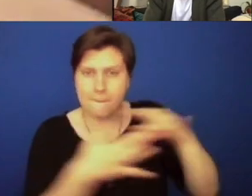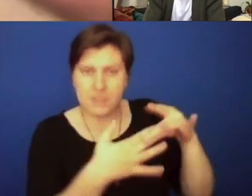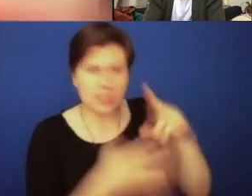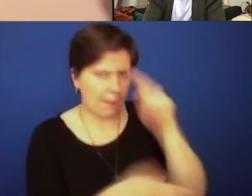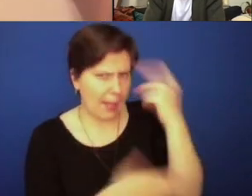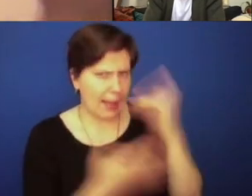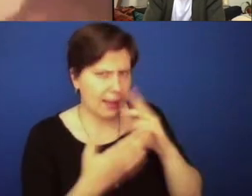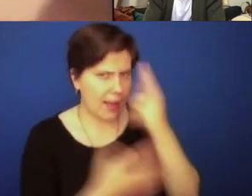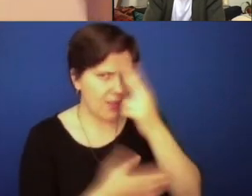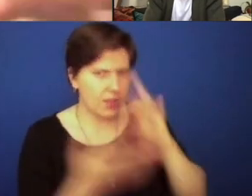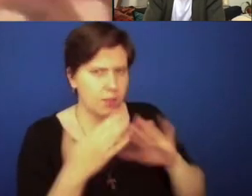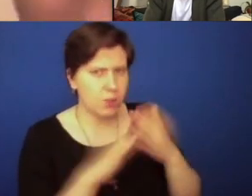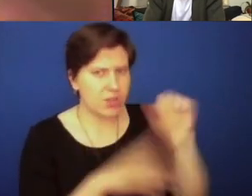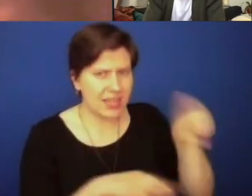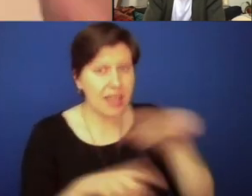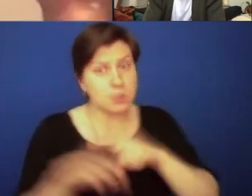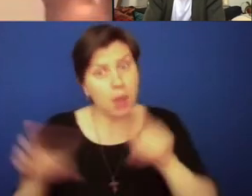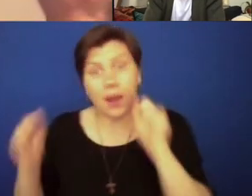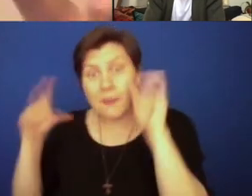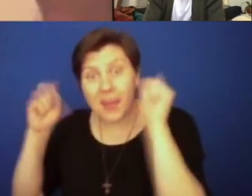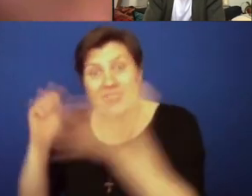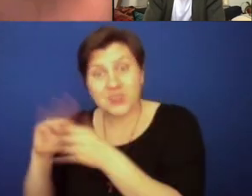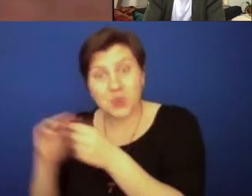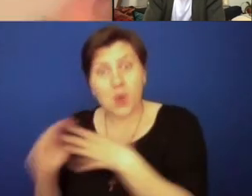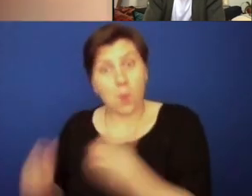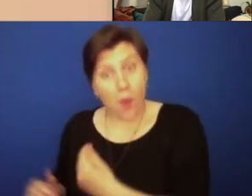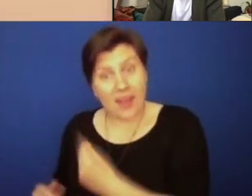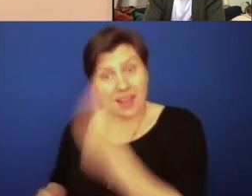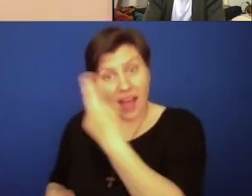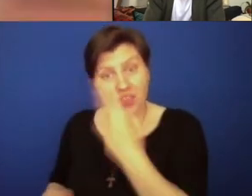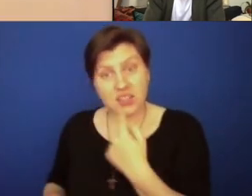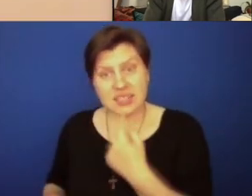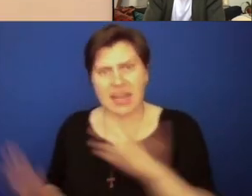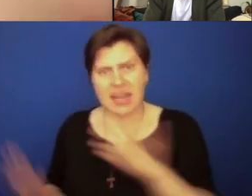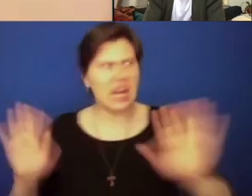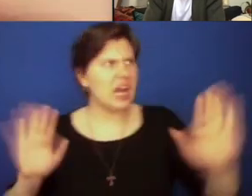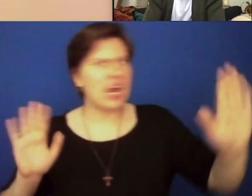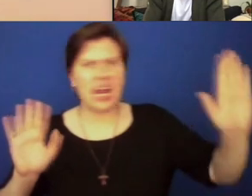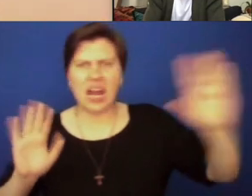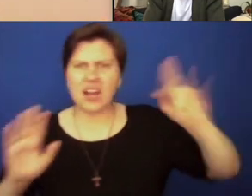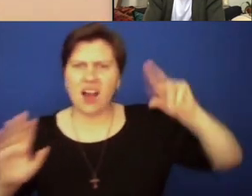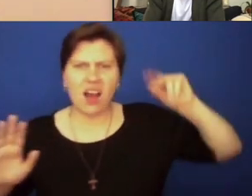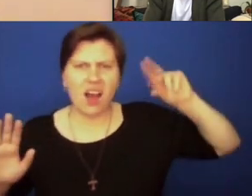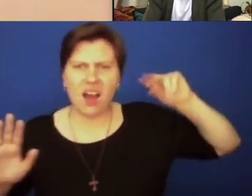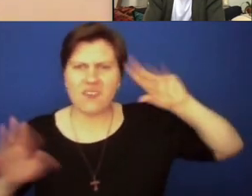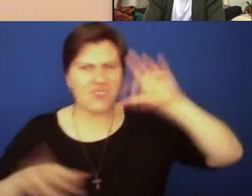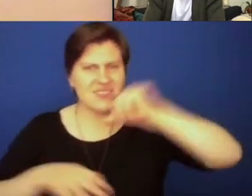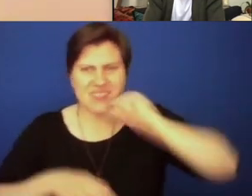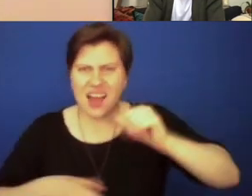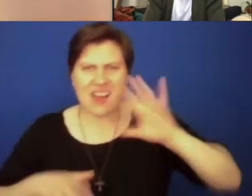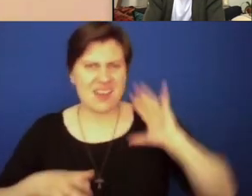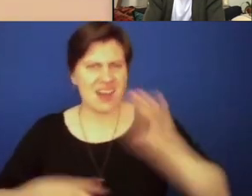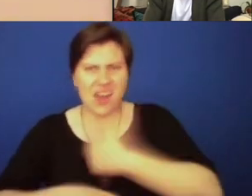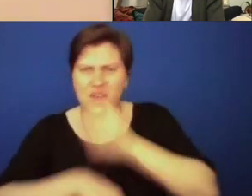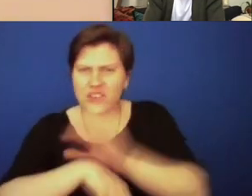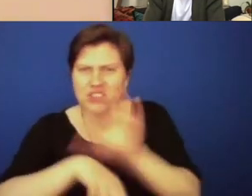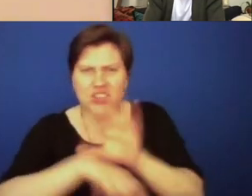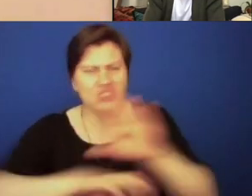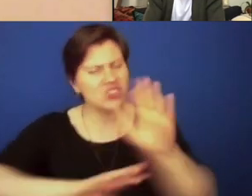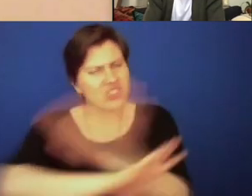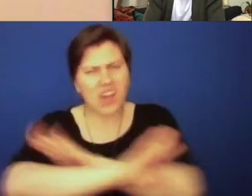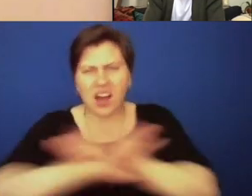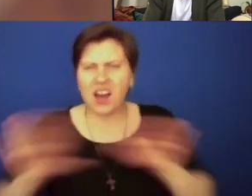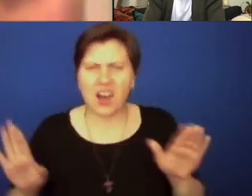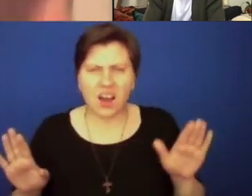also amazing stories of white Catholics who have said, this cannot stand in our church by any stretch of the